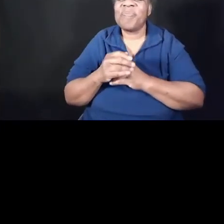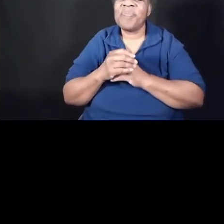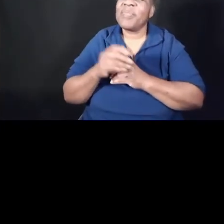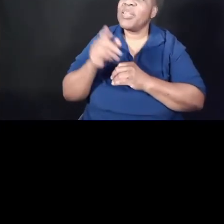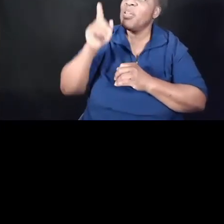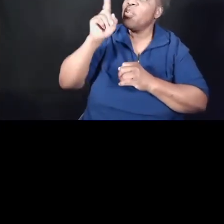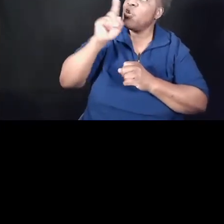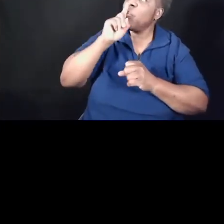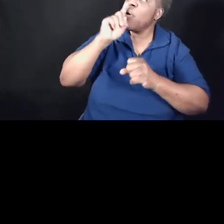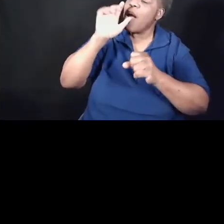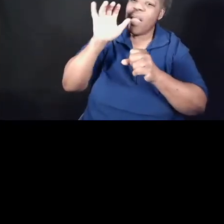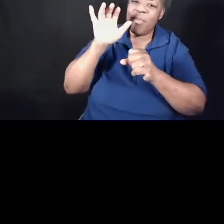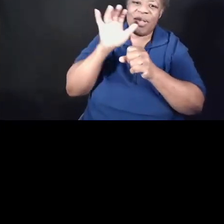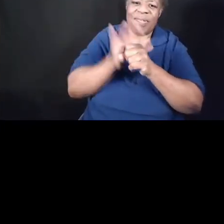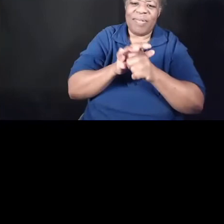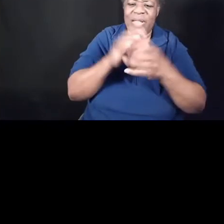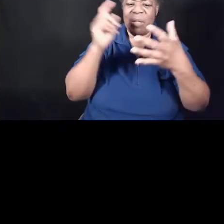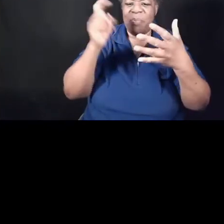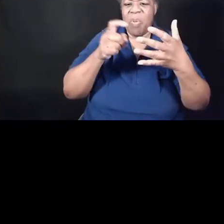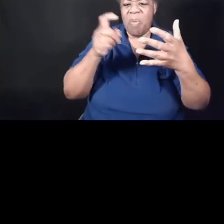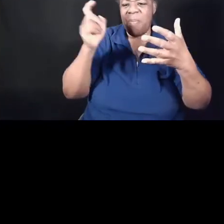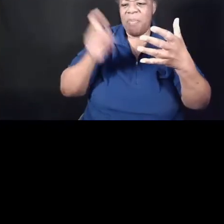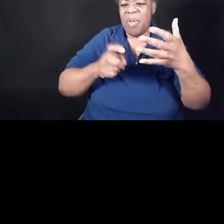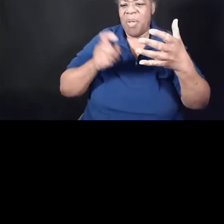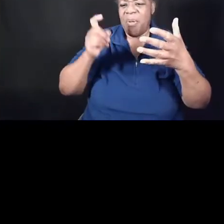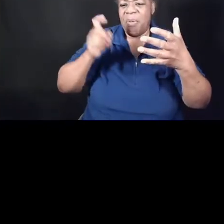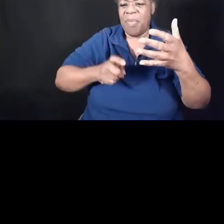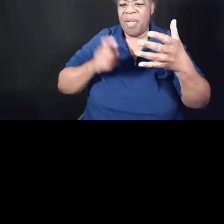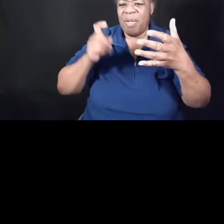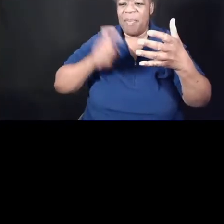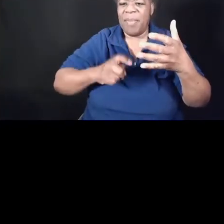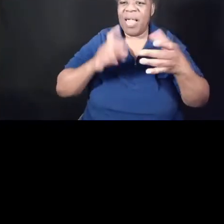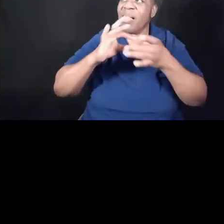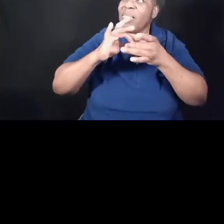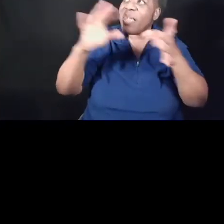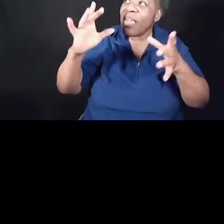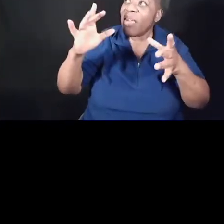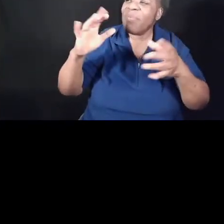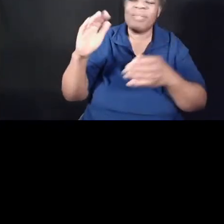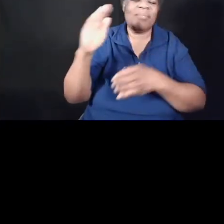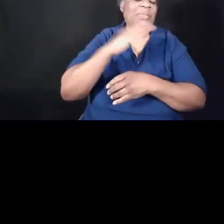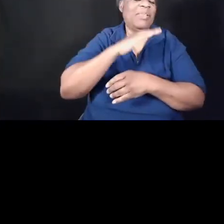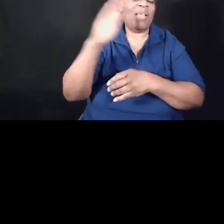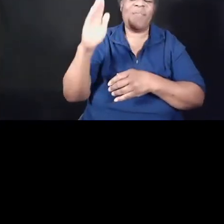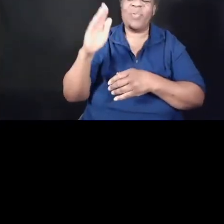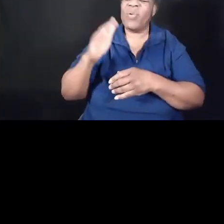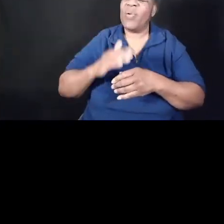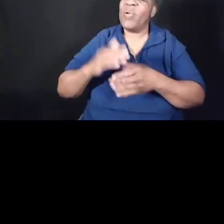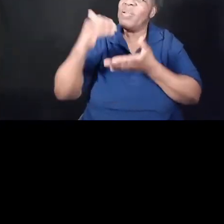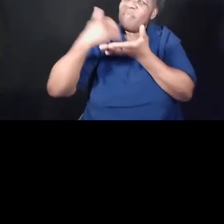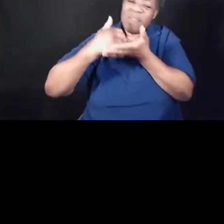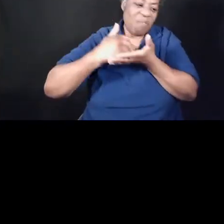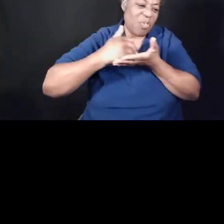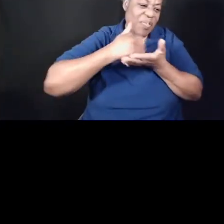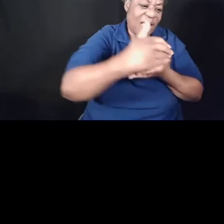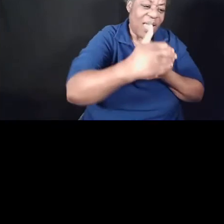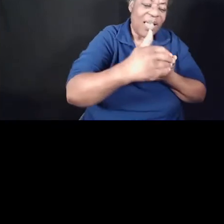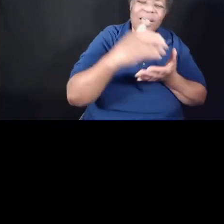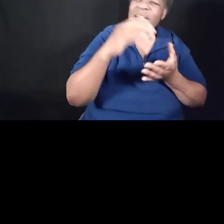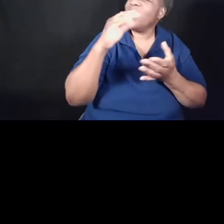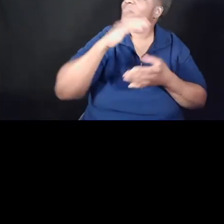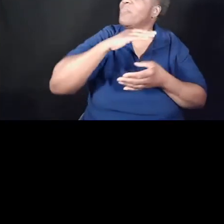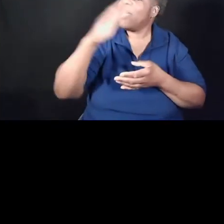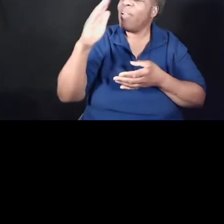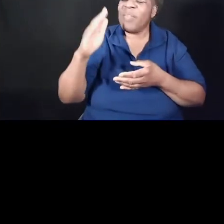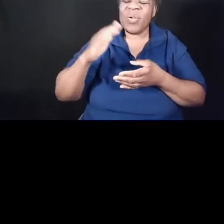me, you never leave. You promise me, I'm never forsaken,